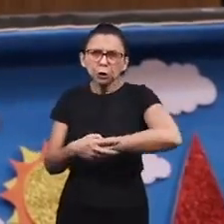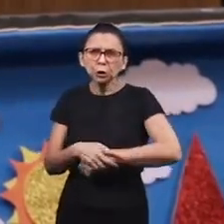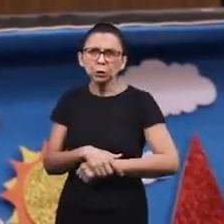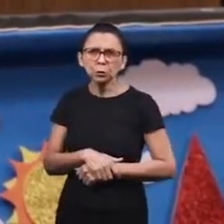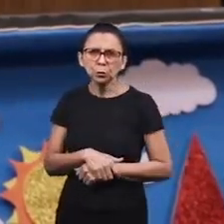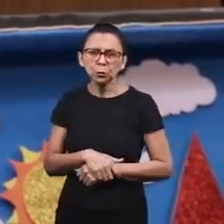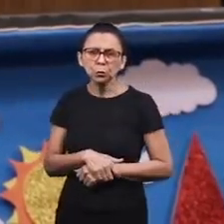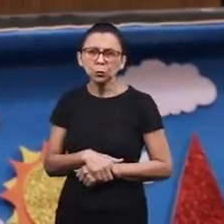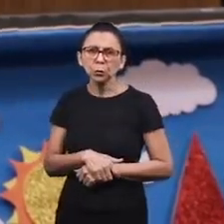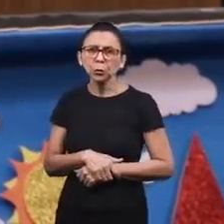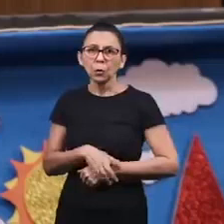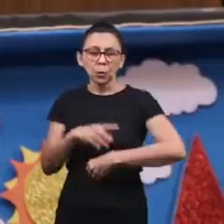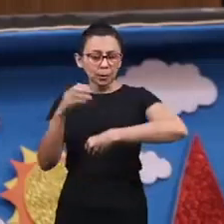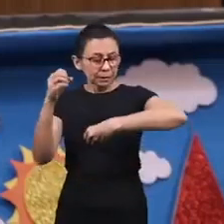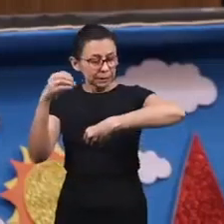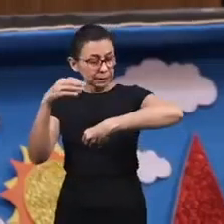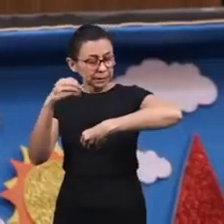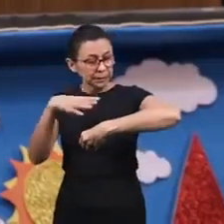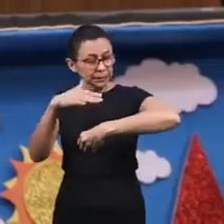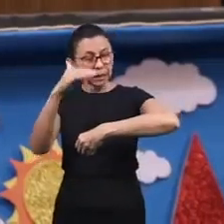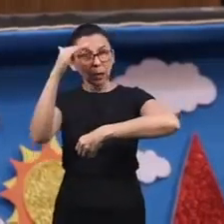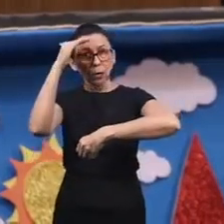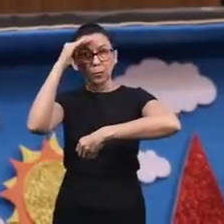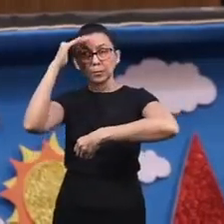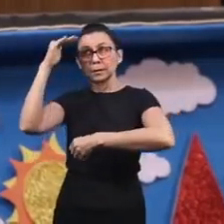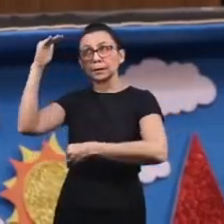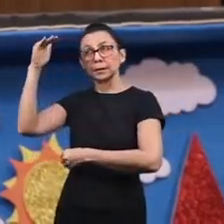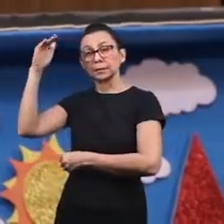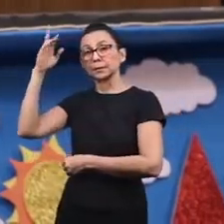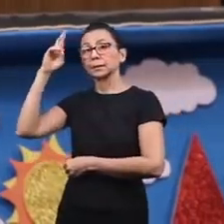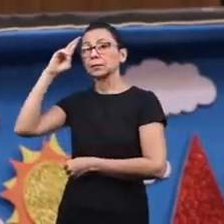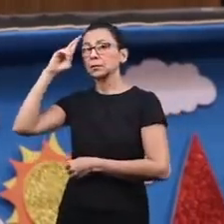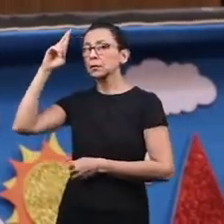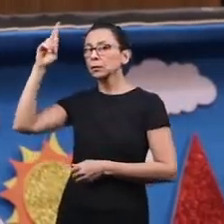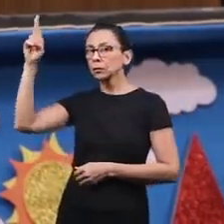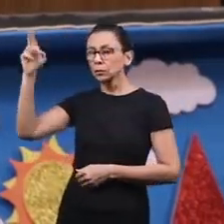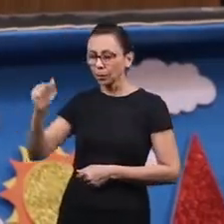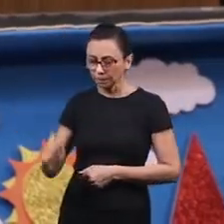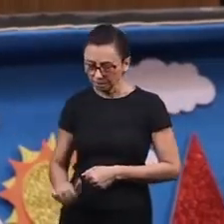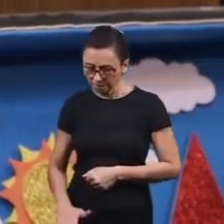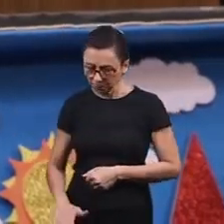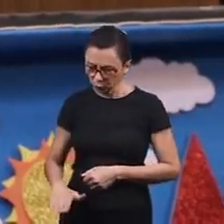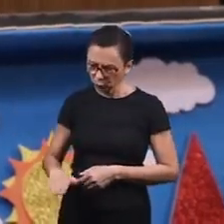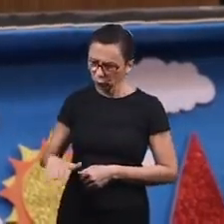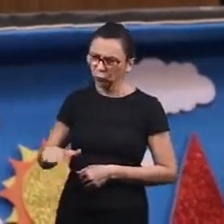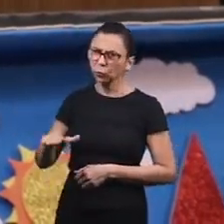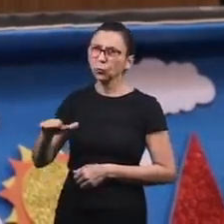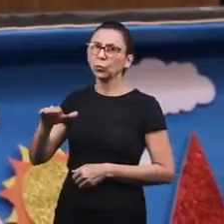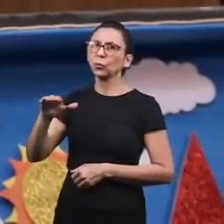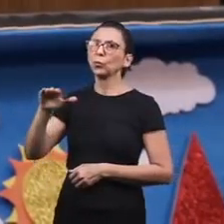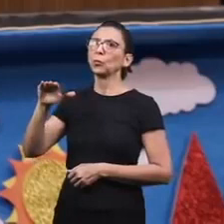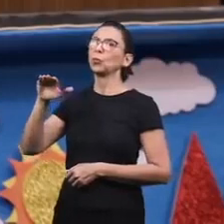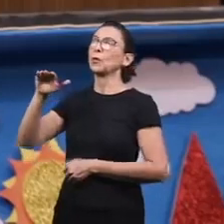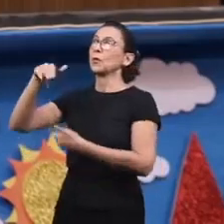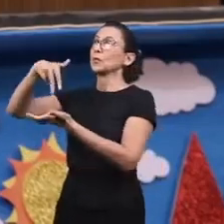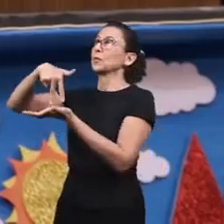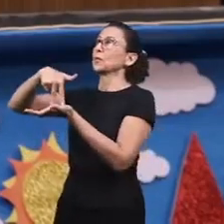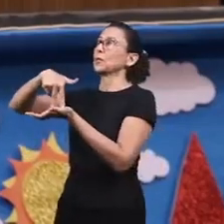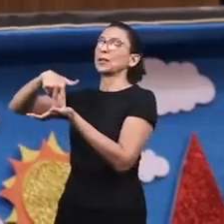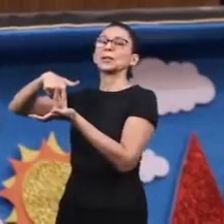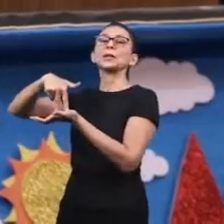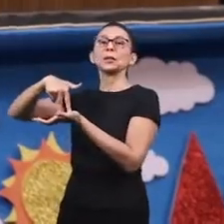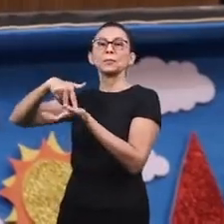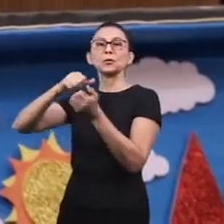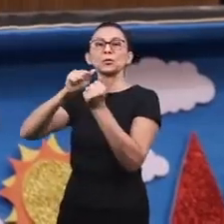month they're old. But teach them to obey the Lord so they can grow in the presence of the Lord,